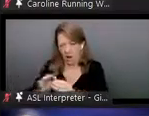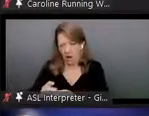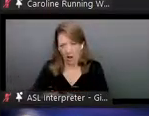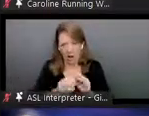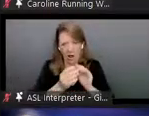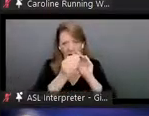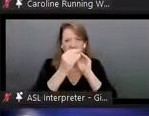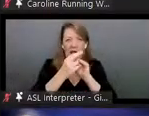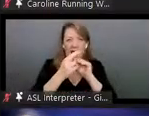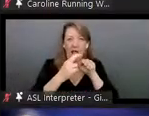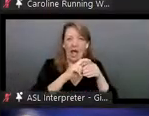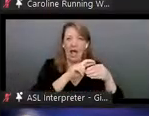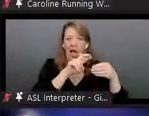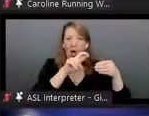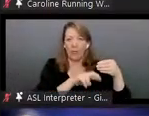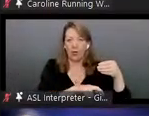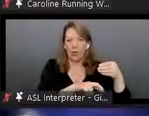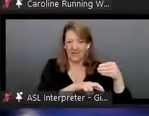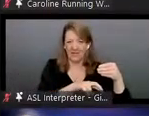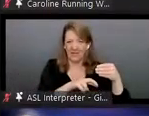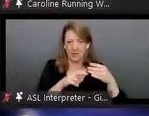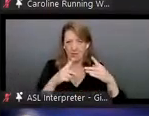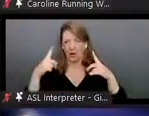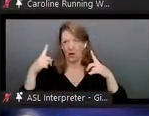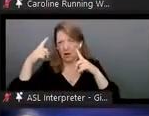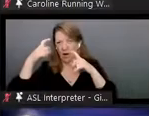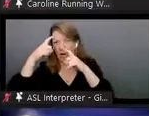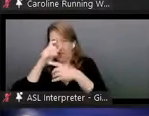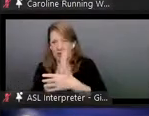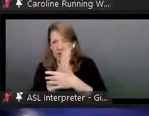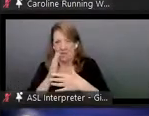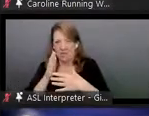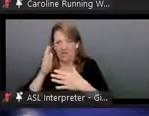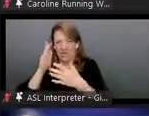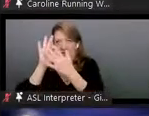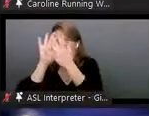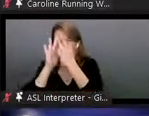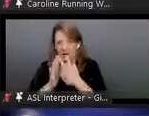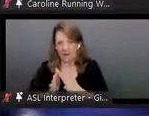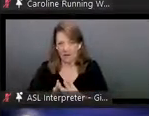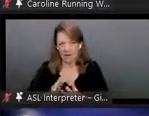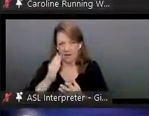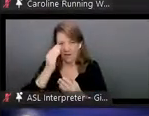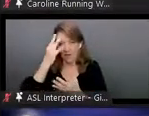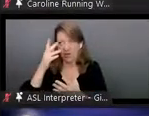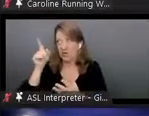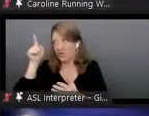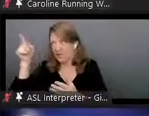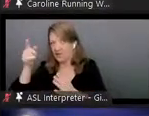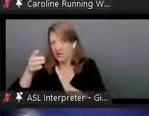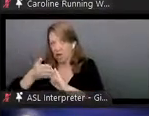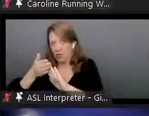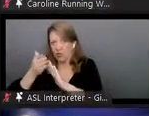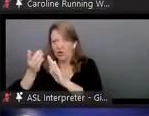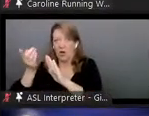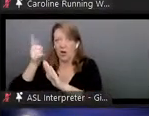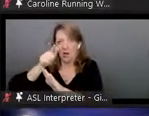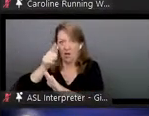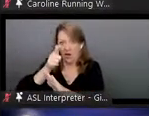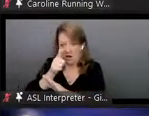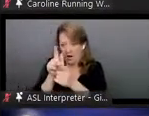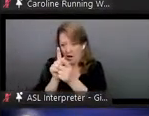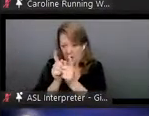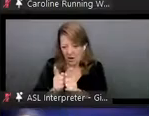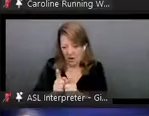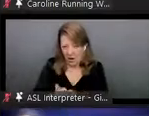um, you know, network of, um, of transformations, you know, you do this operation, you do that operation, and then these,